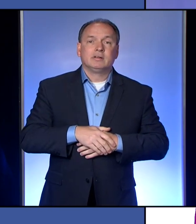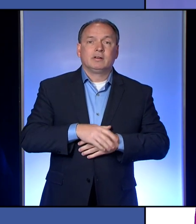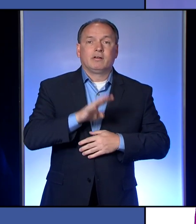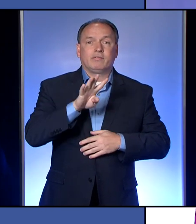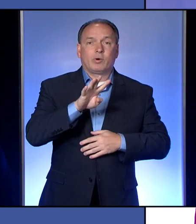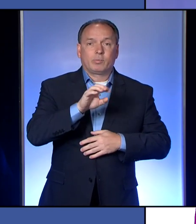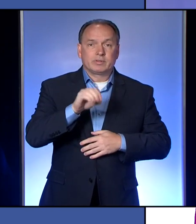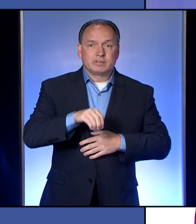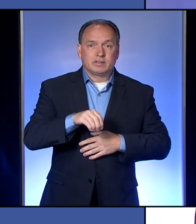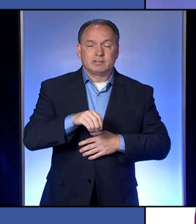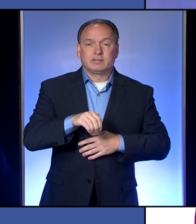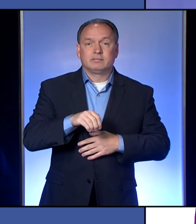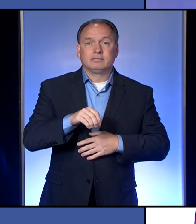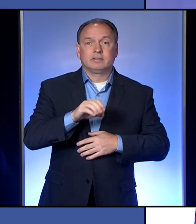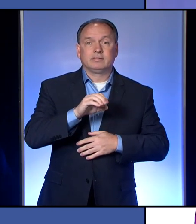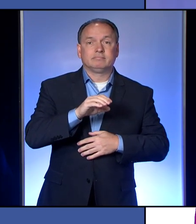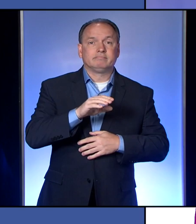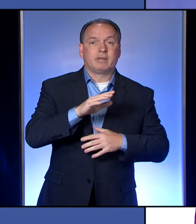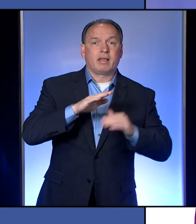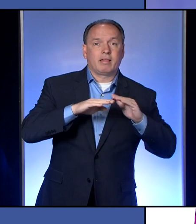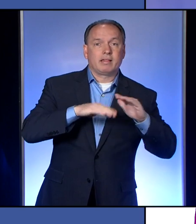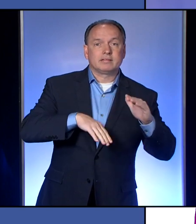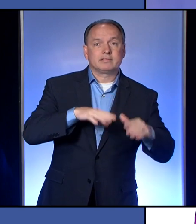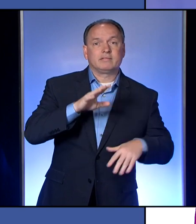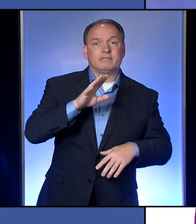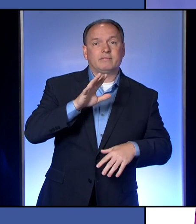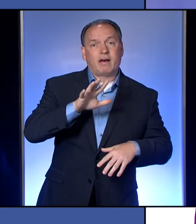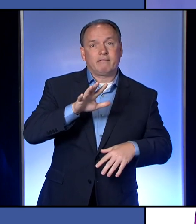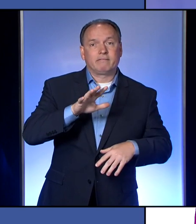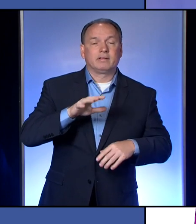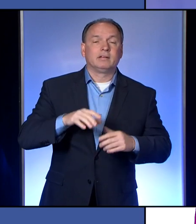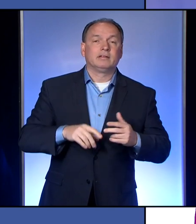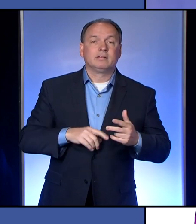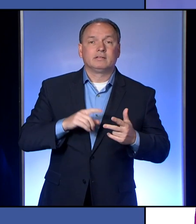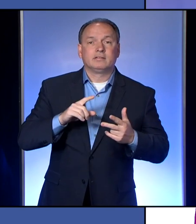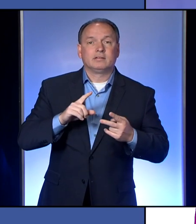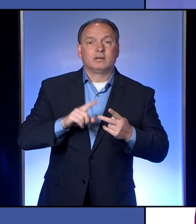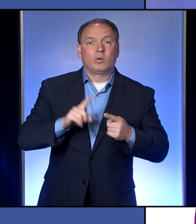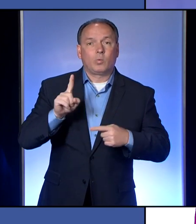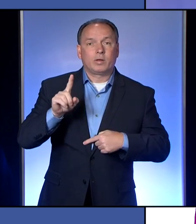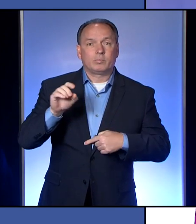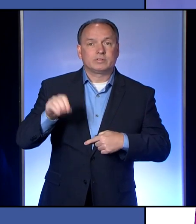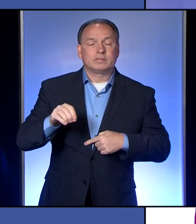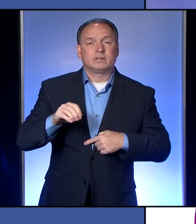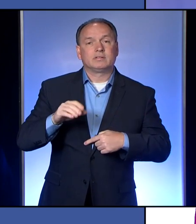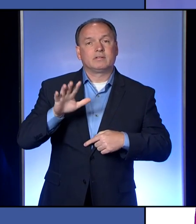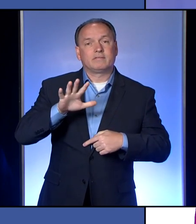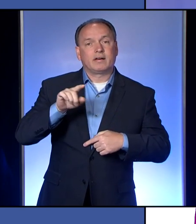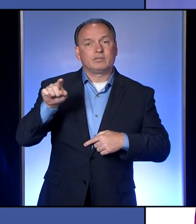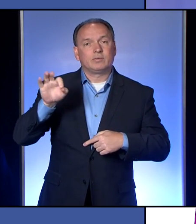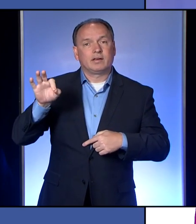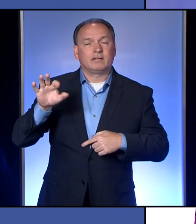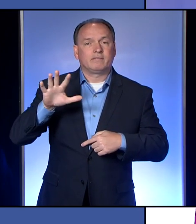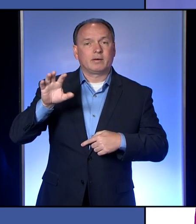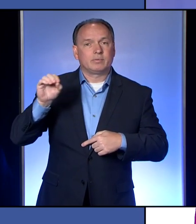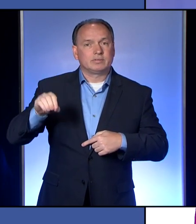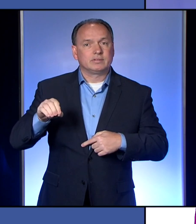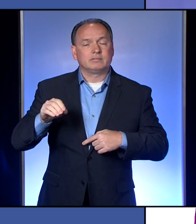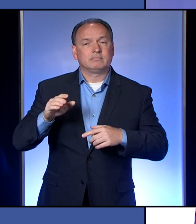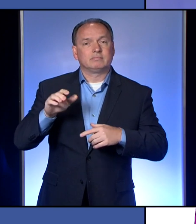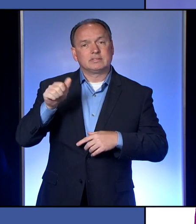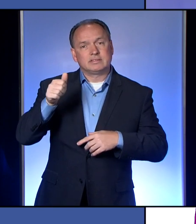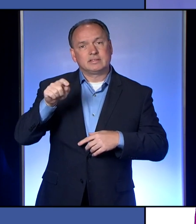% are between 0 and 4, 1% between 5 and 9, 5% between 10 and 18,